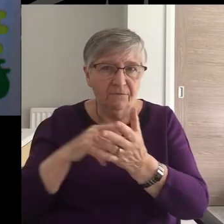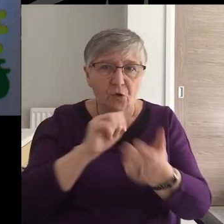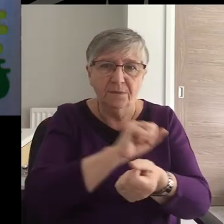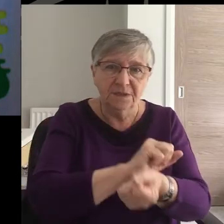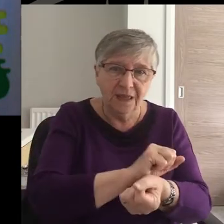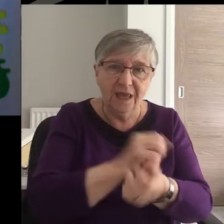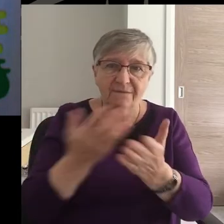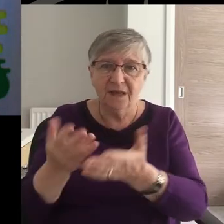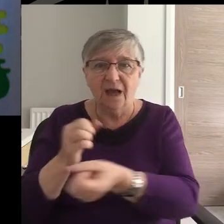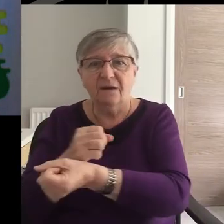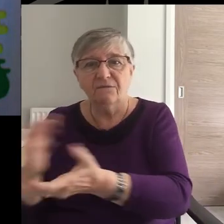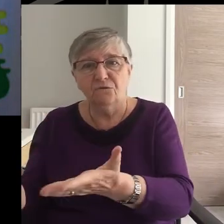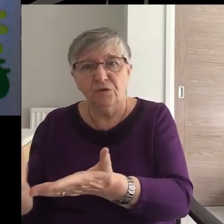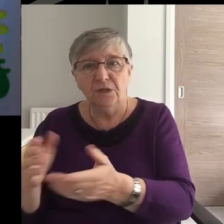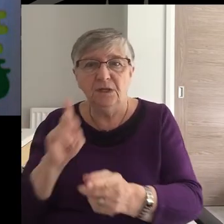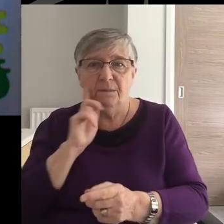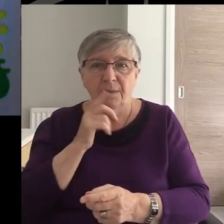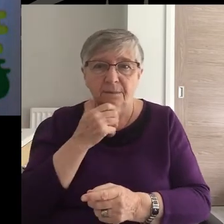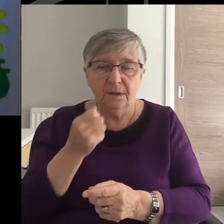and those who were free.